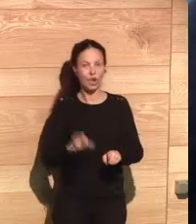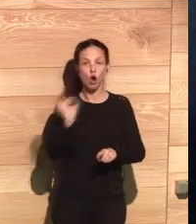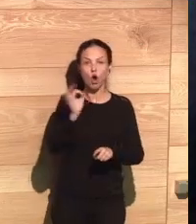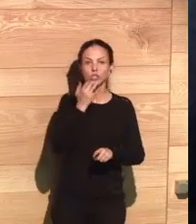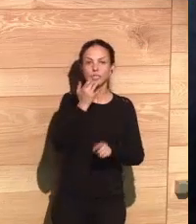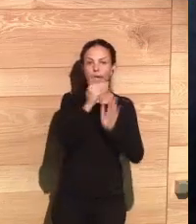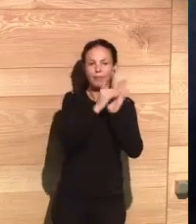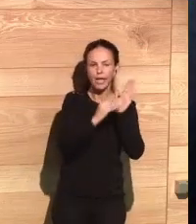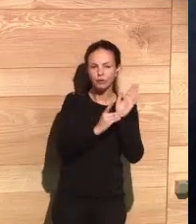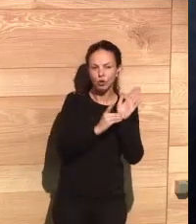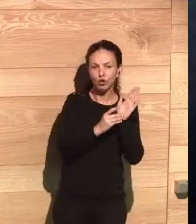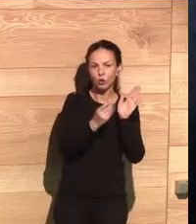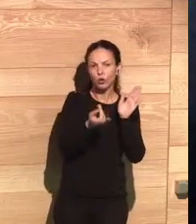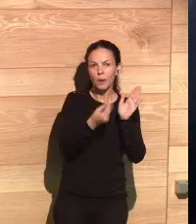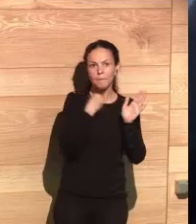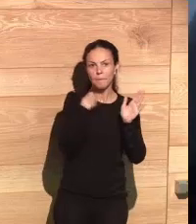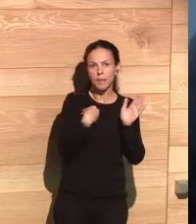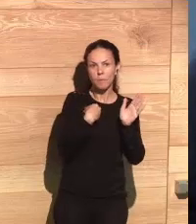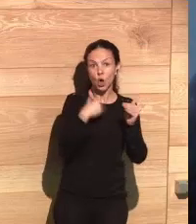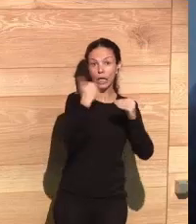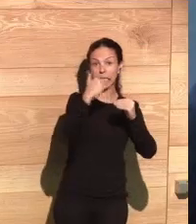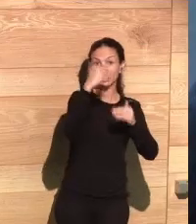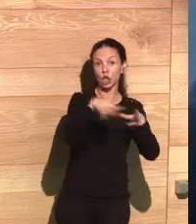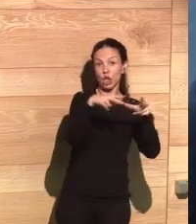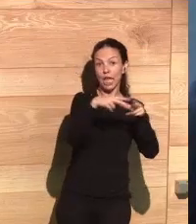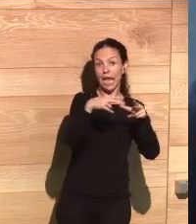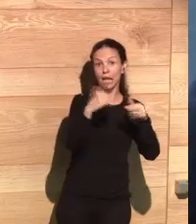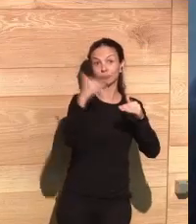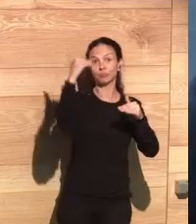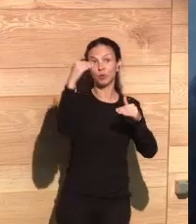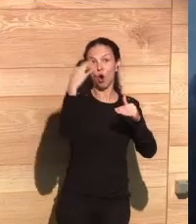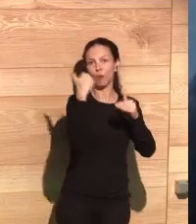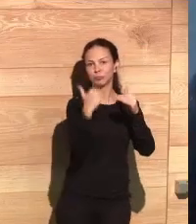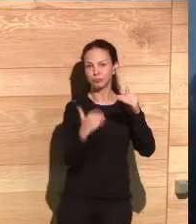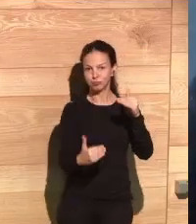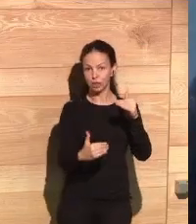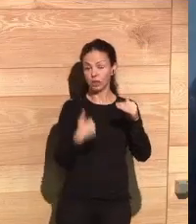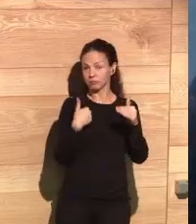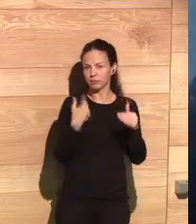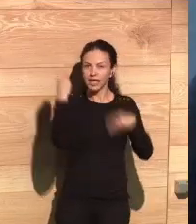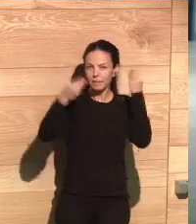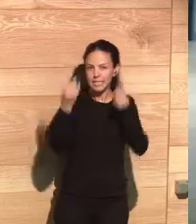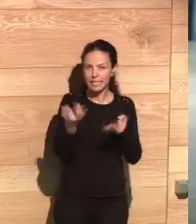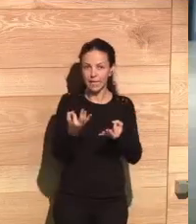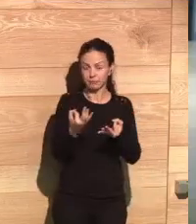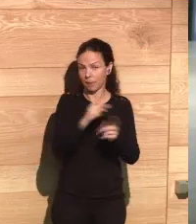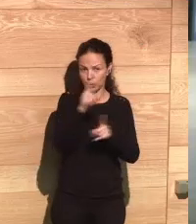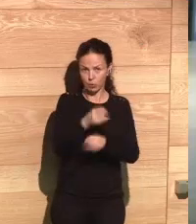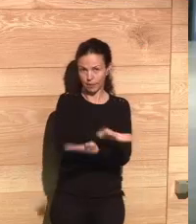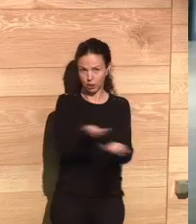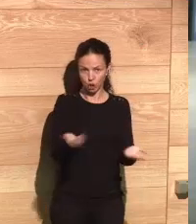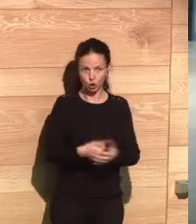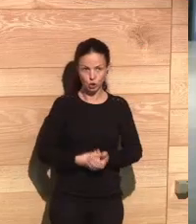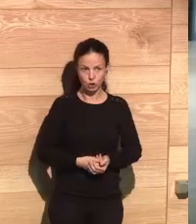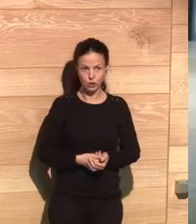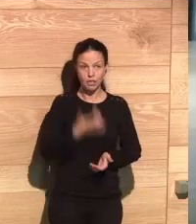in the United States. If data would have the same value depending on the social class. What's your opinion on this?